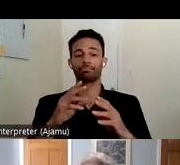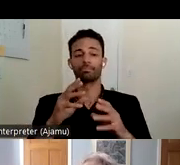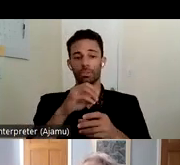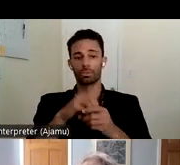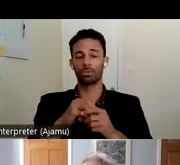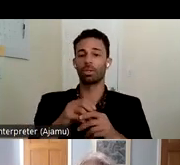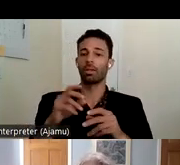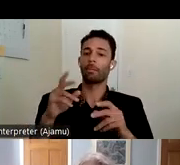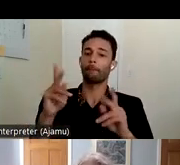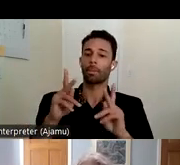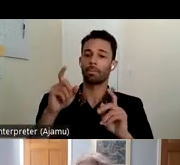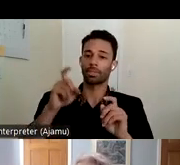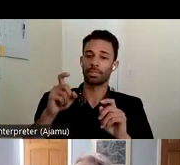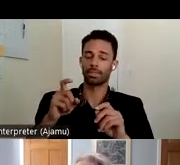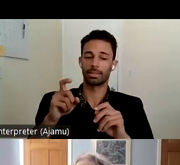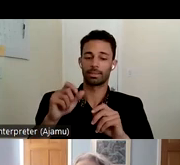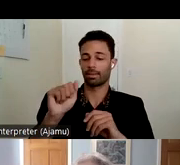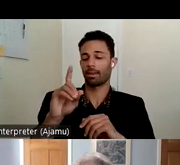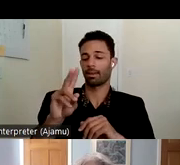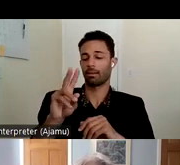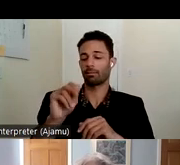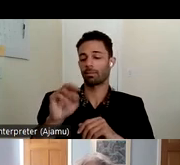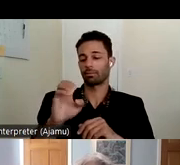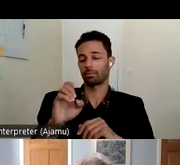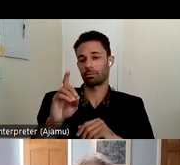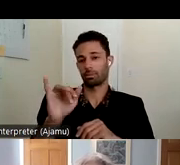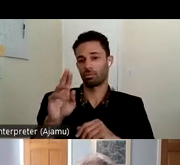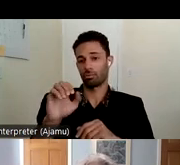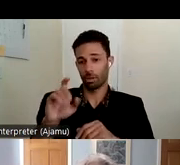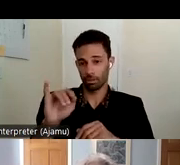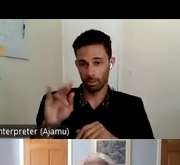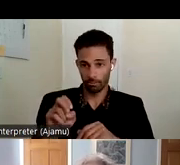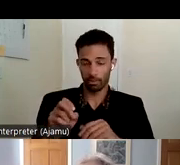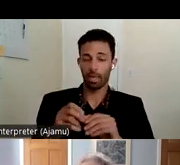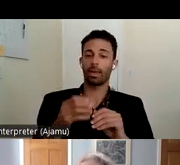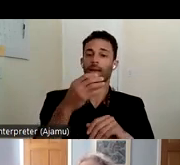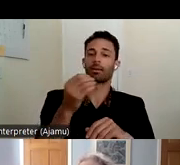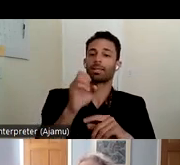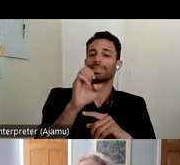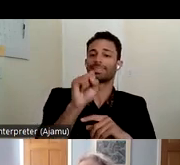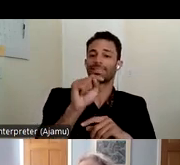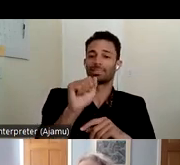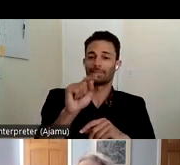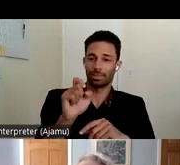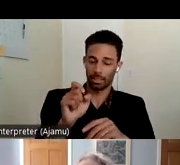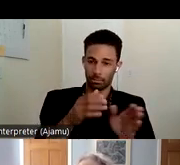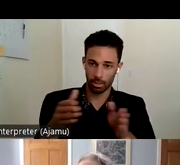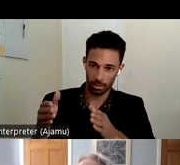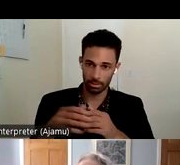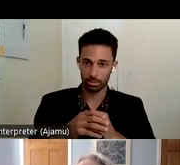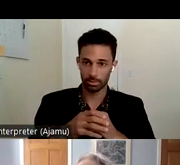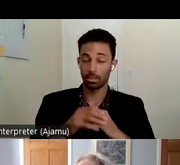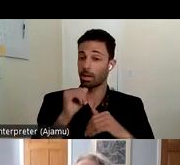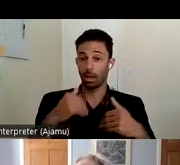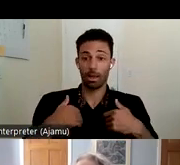directives which we talked about earlier today and estate plans you know not having plans not only raises the risk of